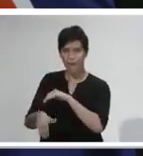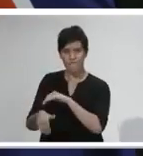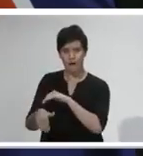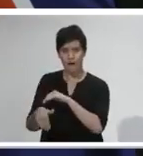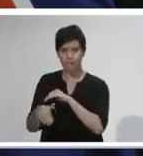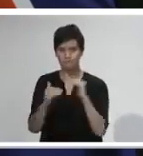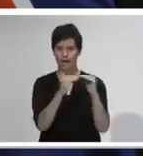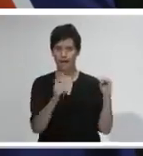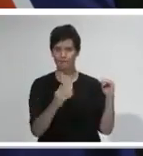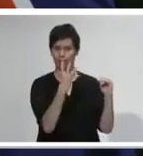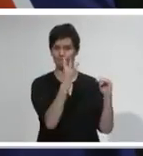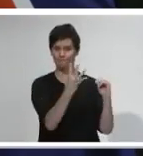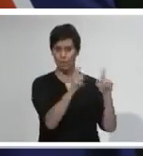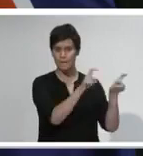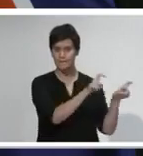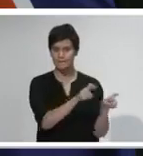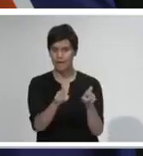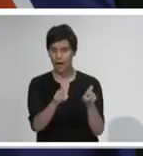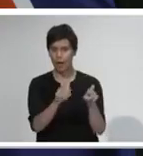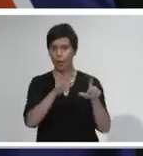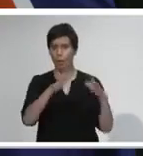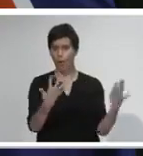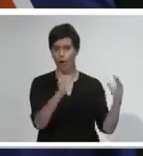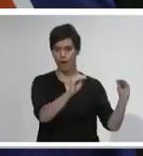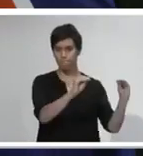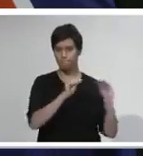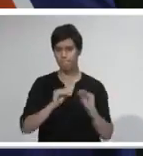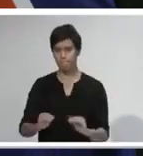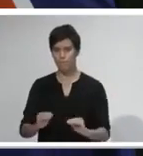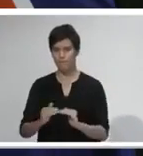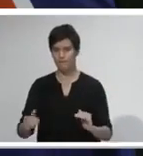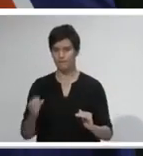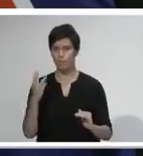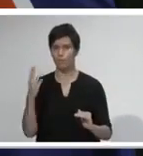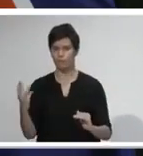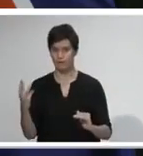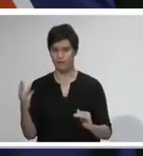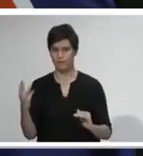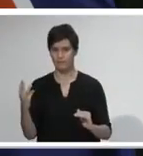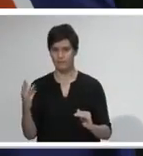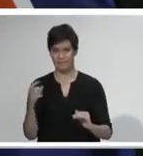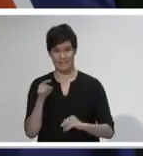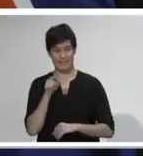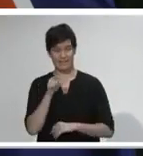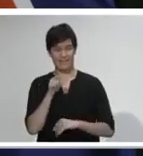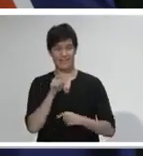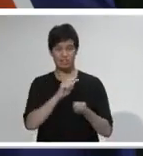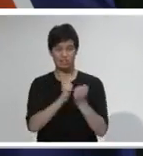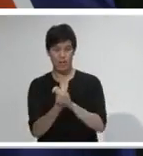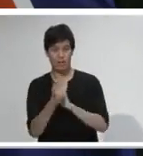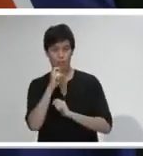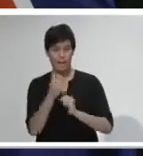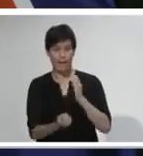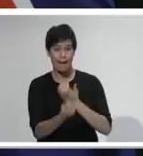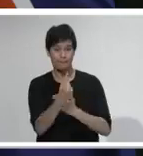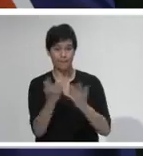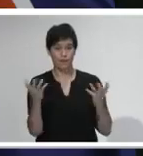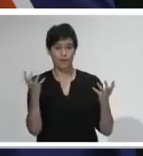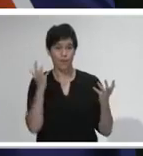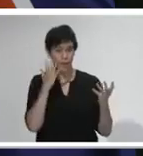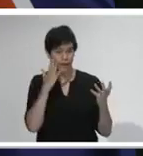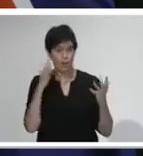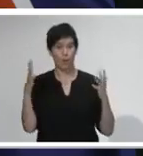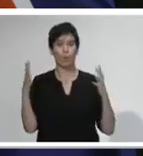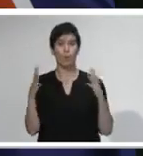whether to extend it beyond the current deadline, which is, you'll be aware, is midnight on Wednesday.